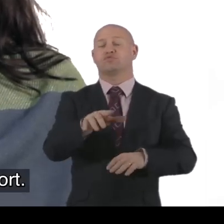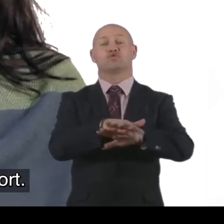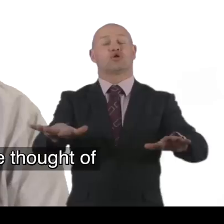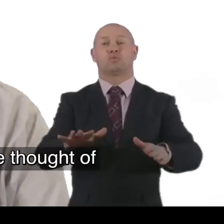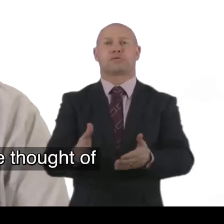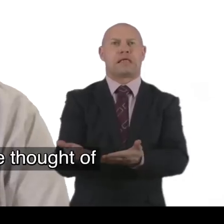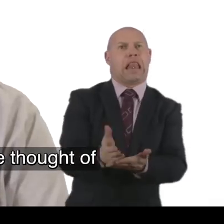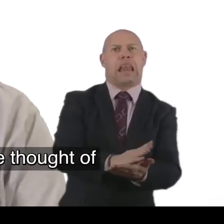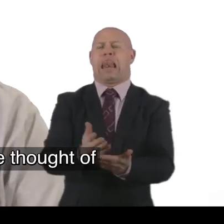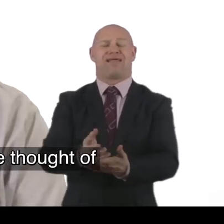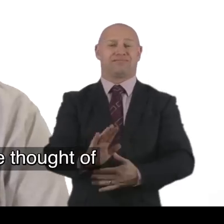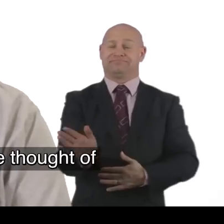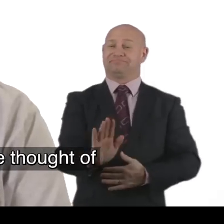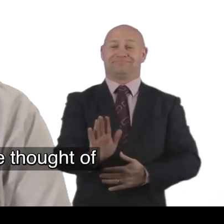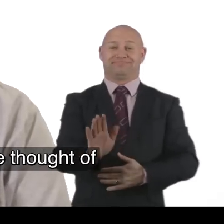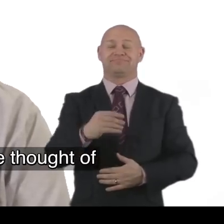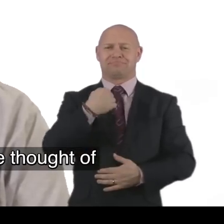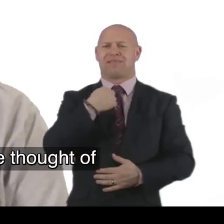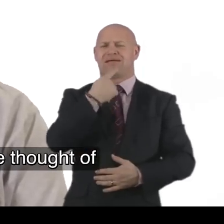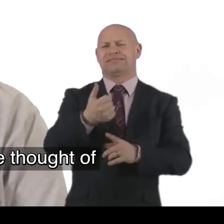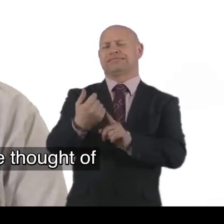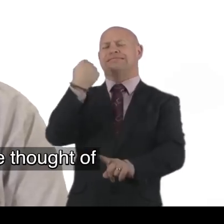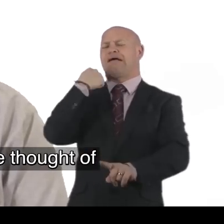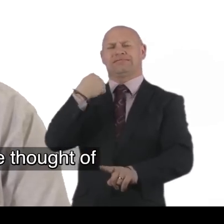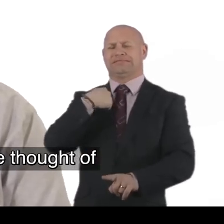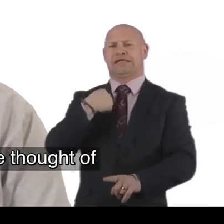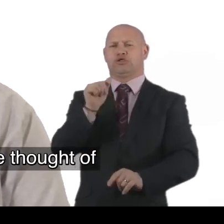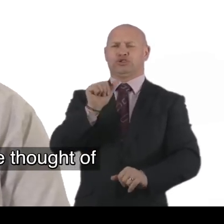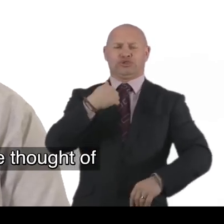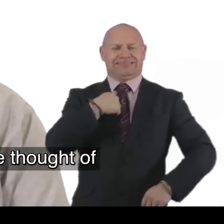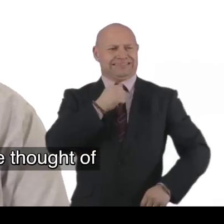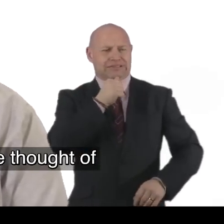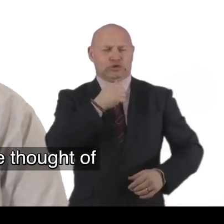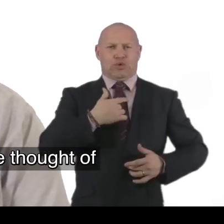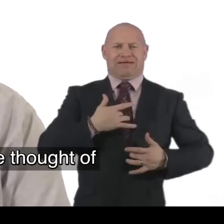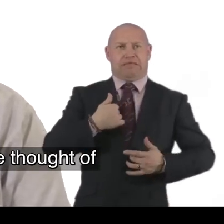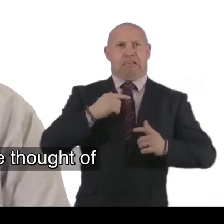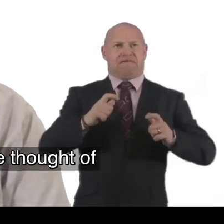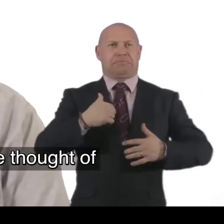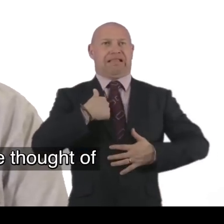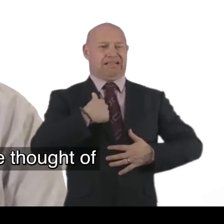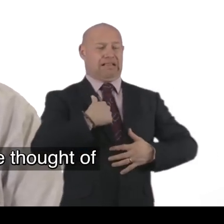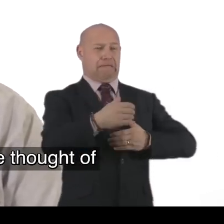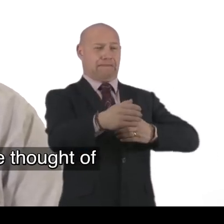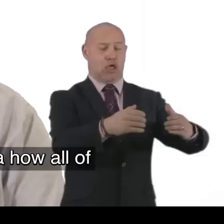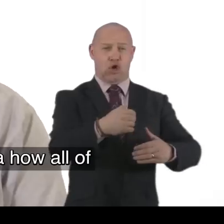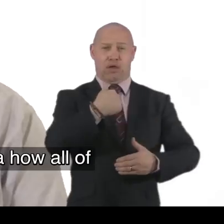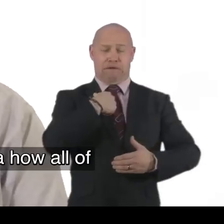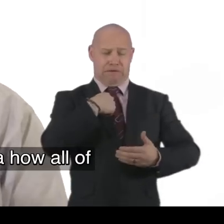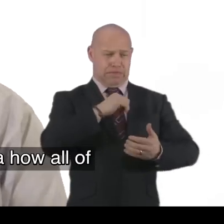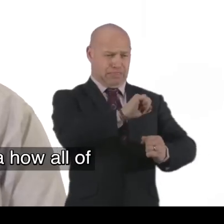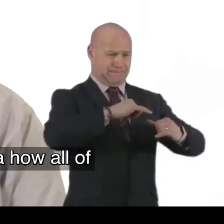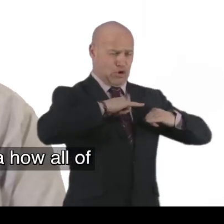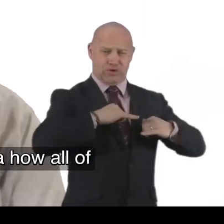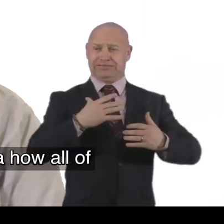Don't hesitate. As I said earlier. I. I was a bit uncomfortable. At thought of. Being. An employer. And